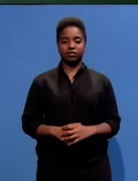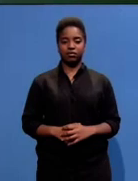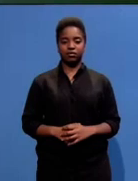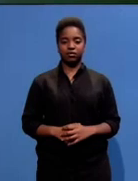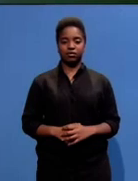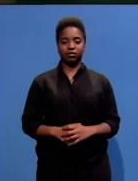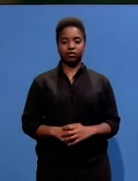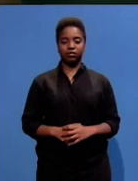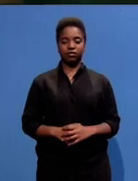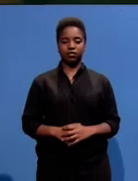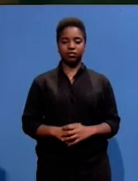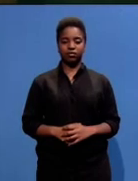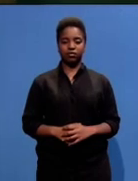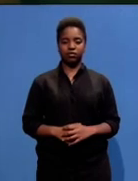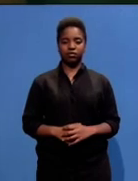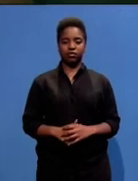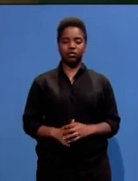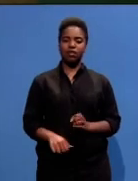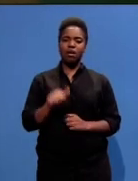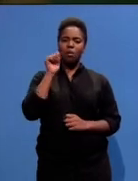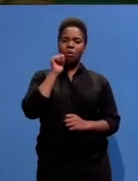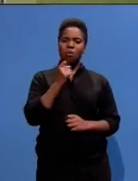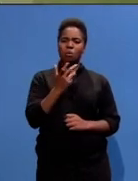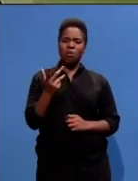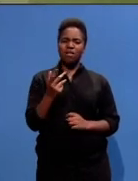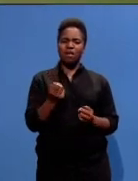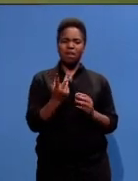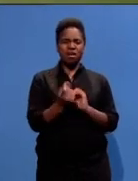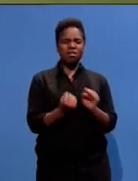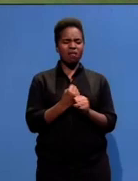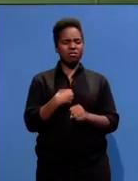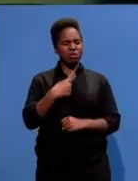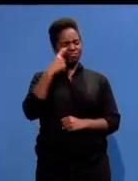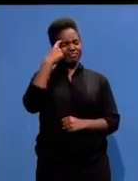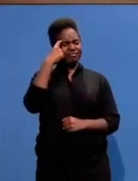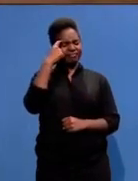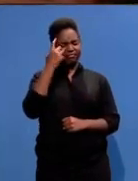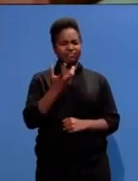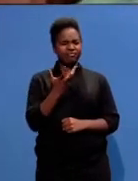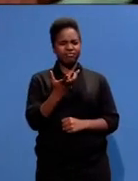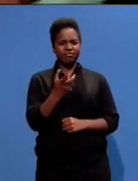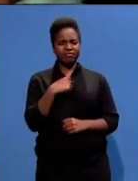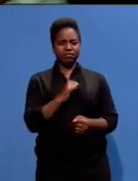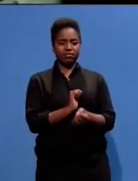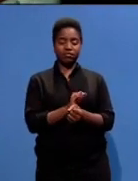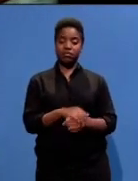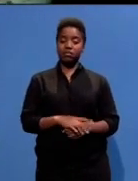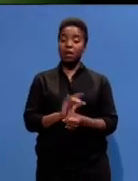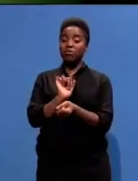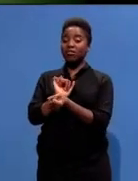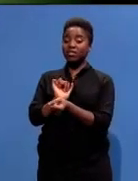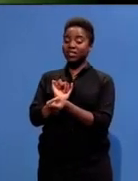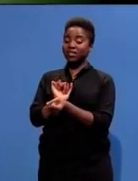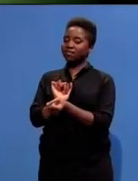What went through your mind? Do you have to live here for 10, 14 years in this particular section? Prison is also a state of mind